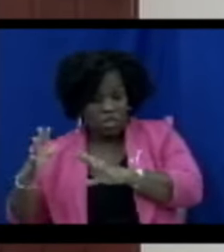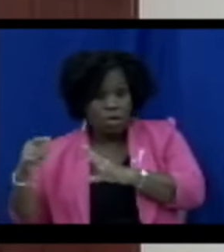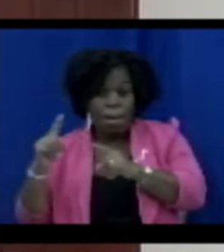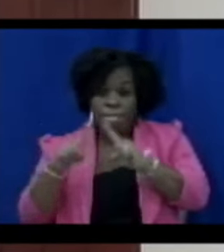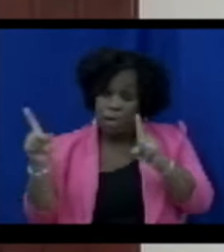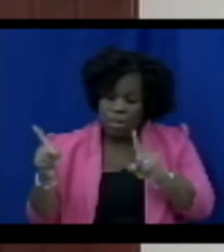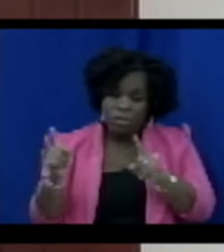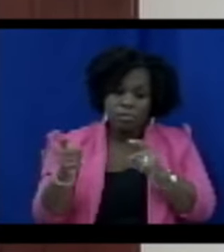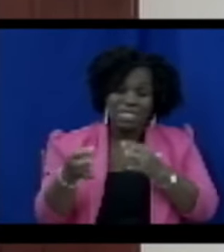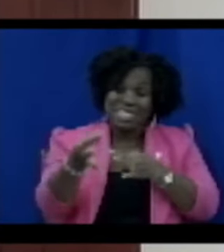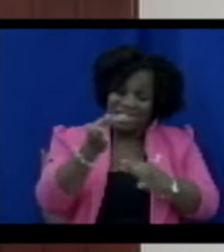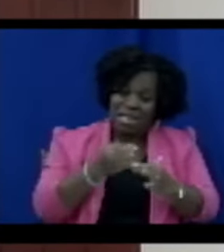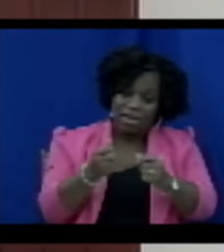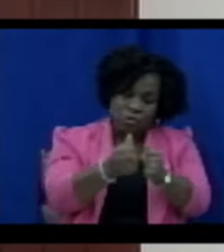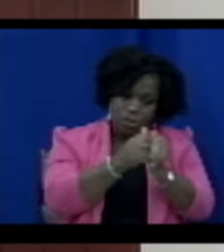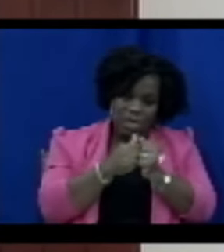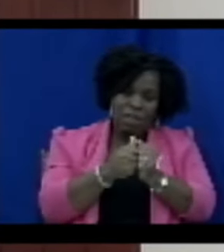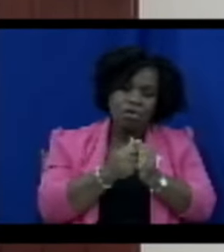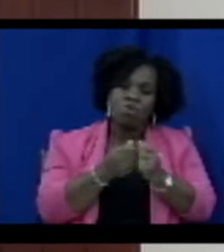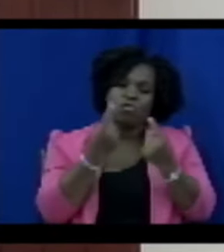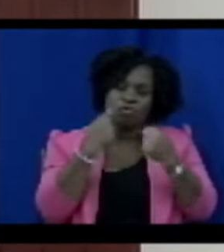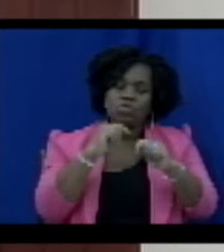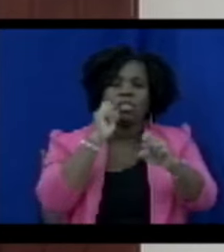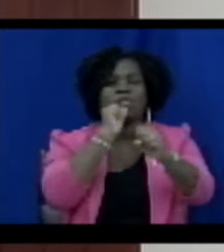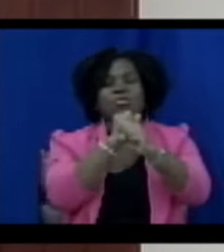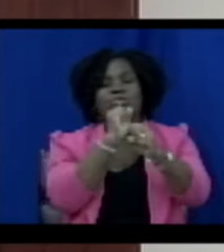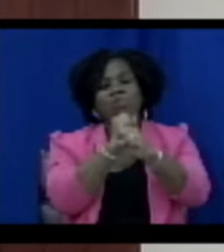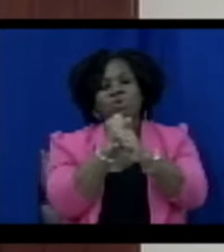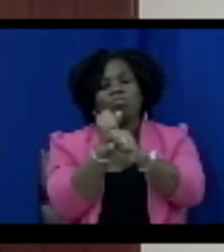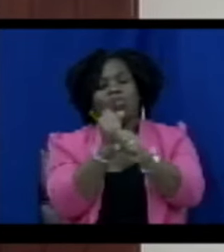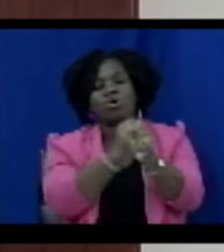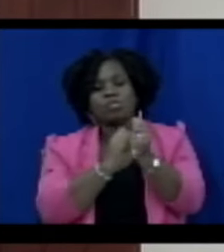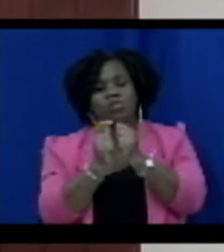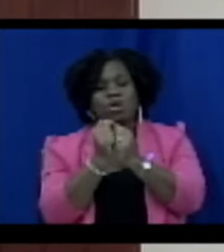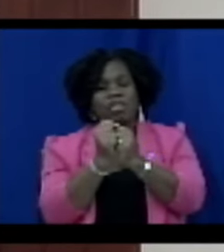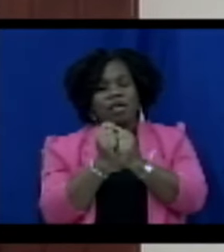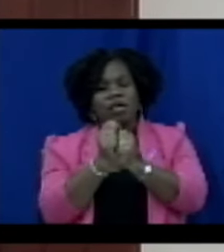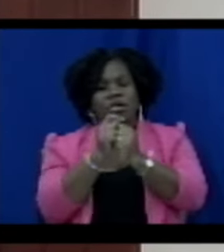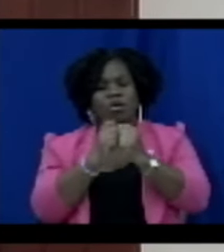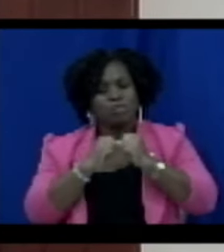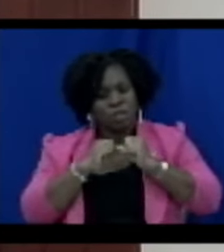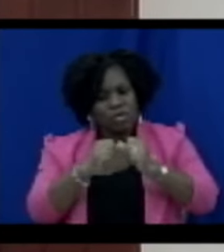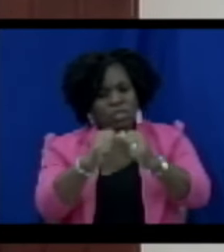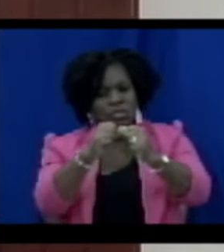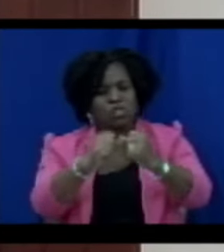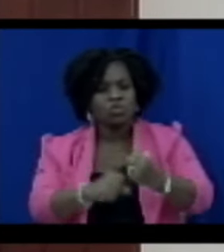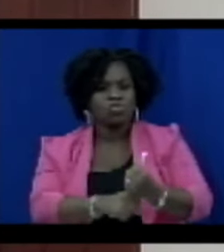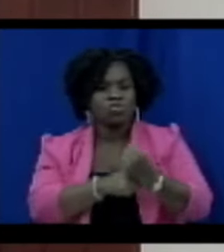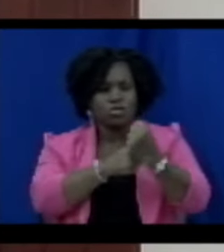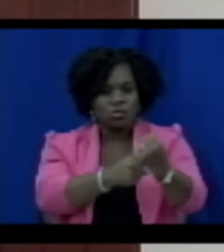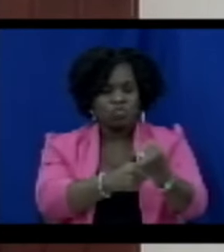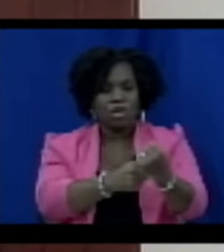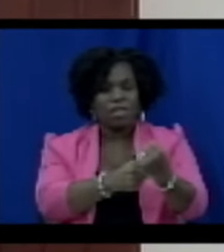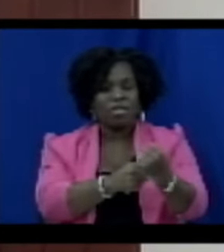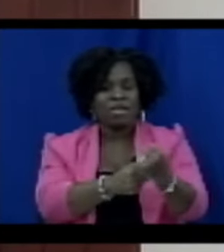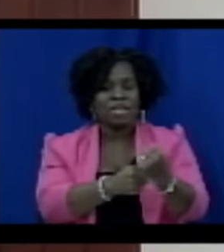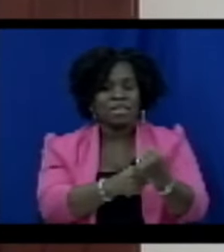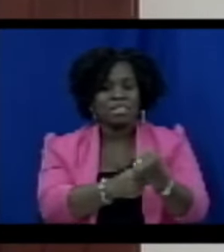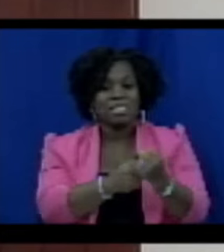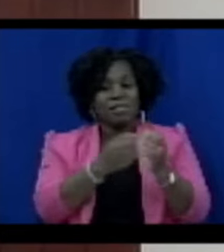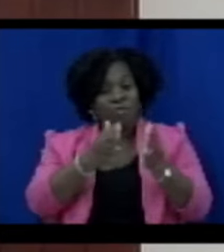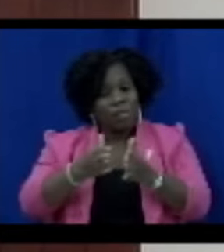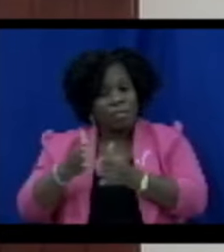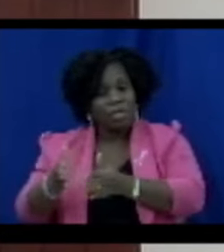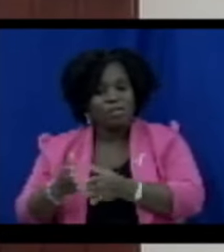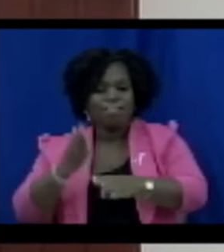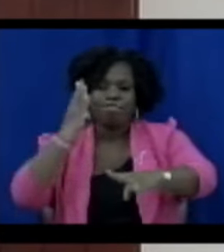commitment to achieve our national objectives with a unity of purpose, we can further strengthen our ability to combat crime and recover the proceeds of